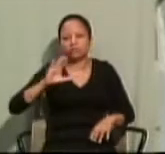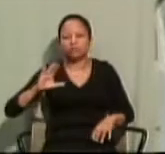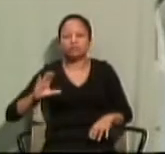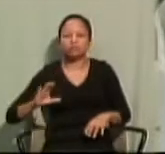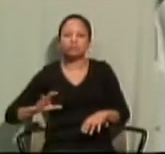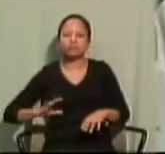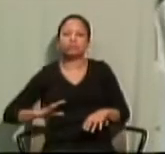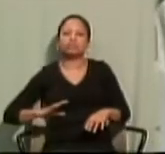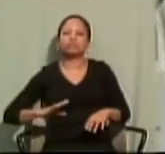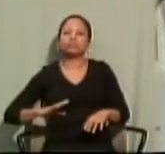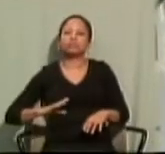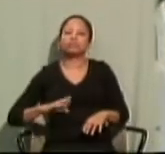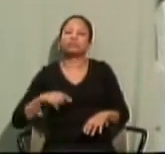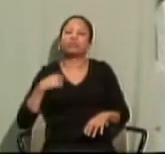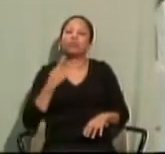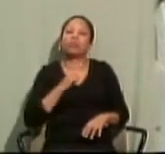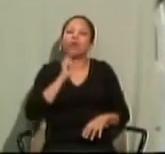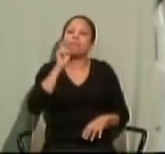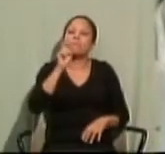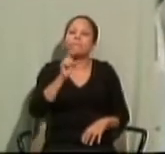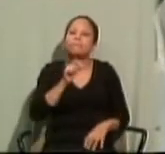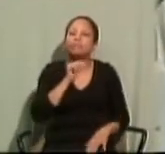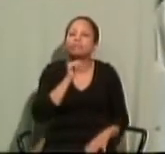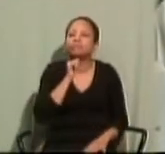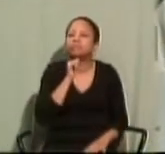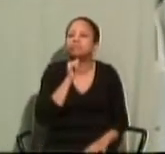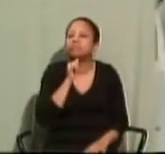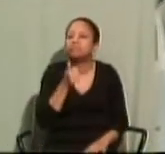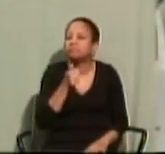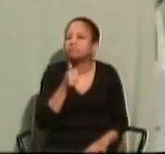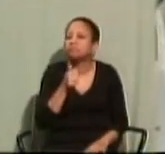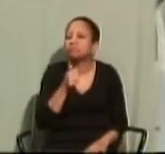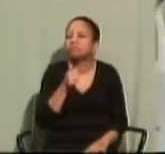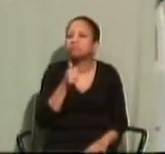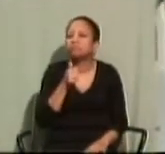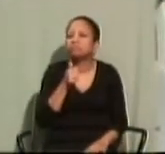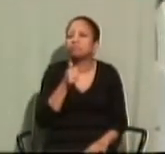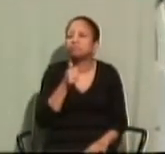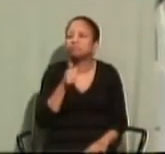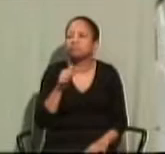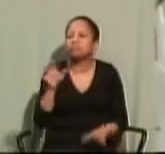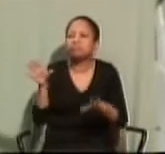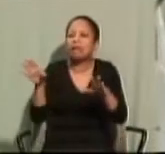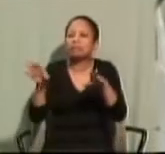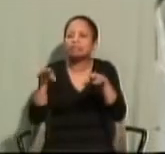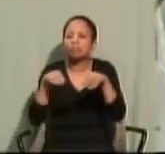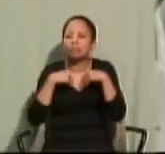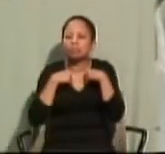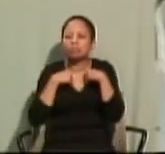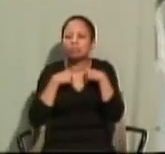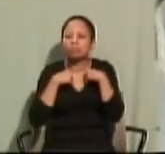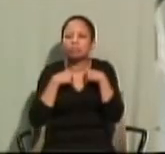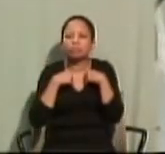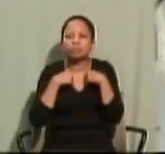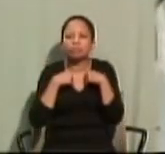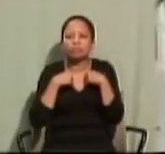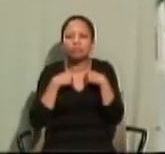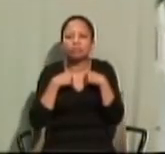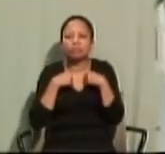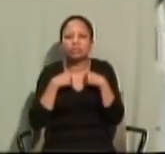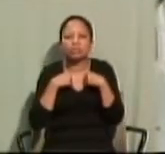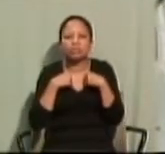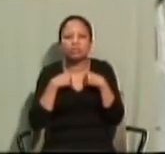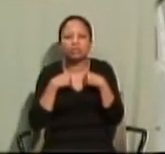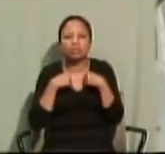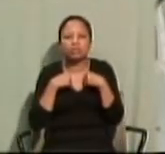We must not be satisfied to accept any view of